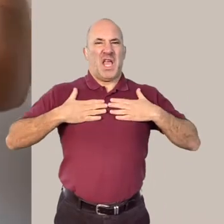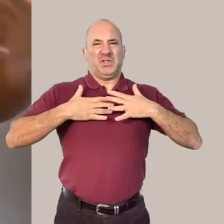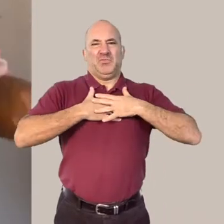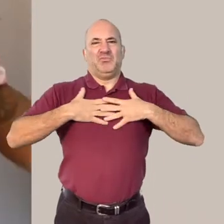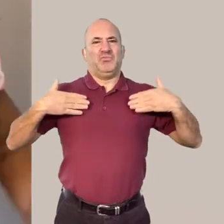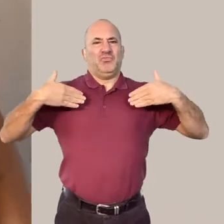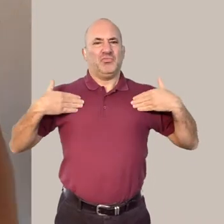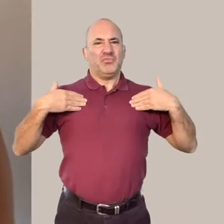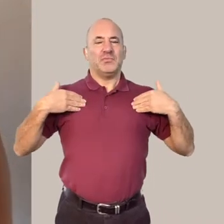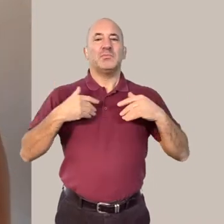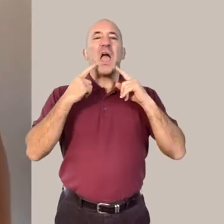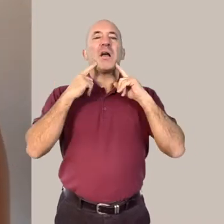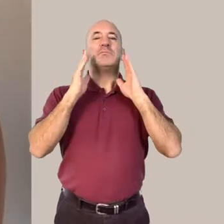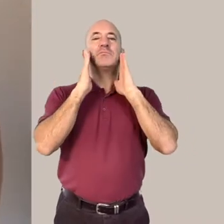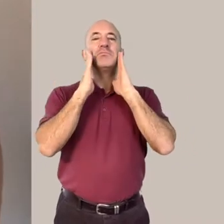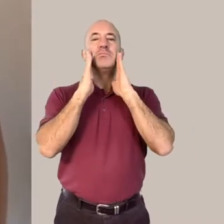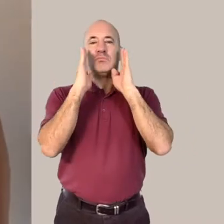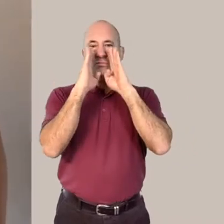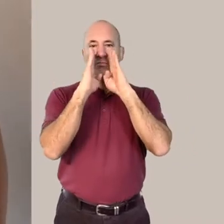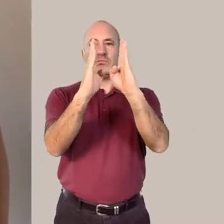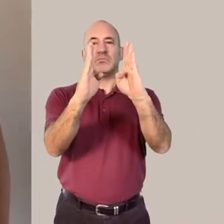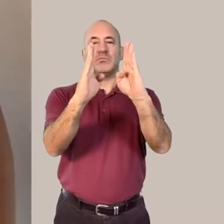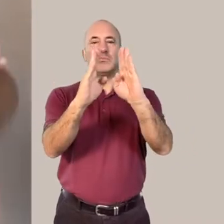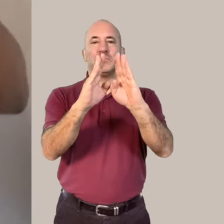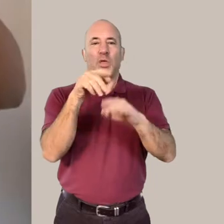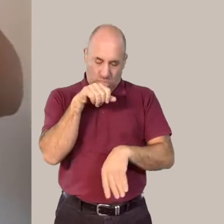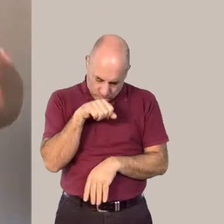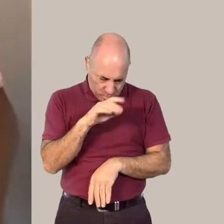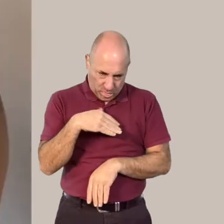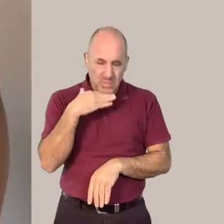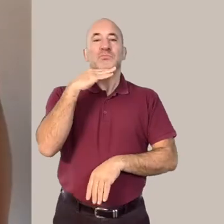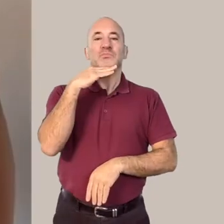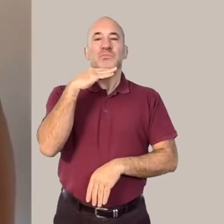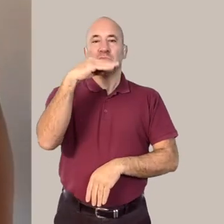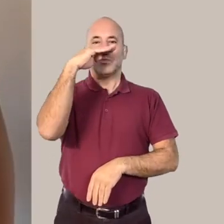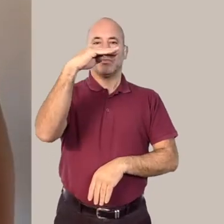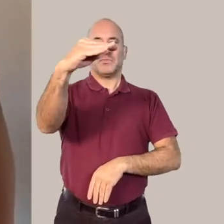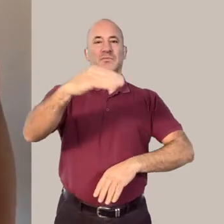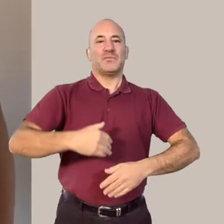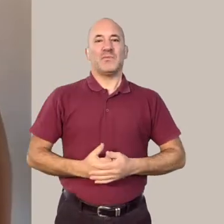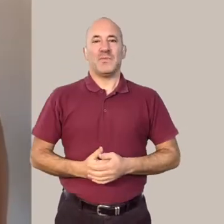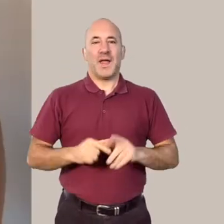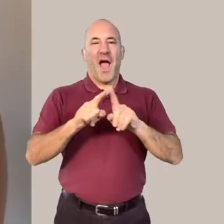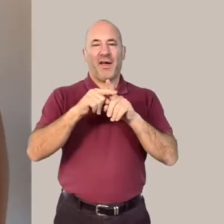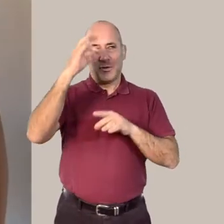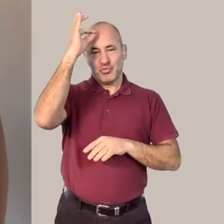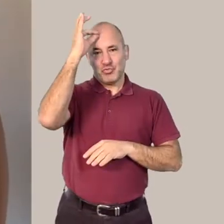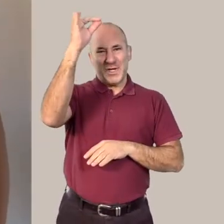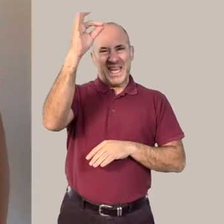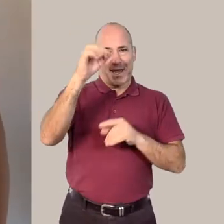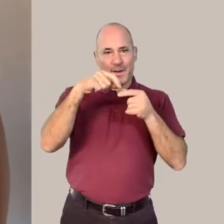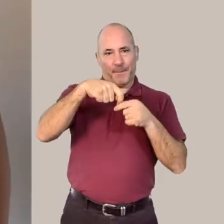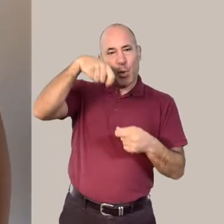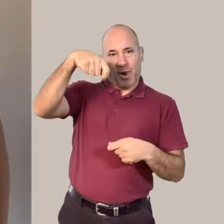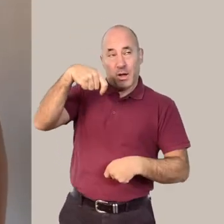a strong chest and make sure your head is facing forward but high as if you've got a string on the top